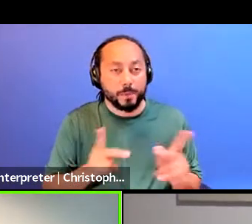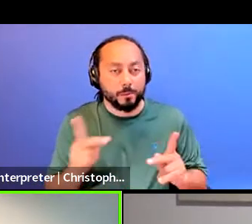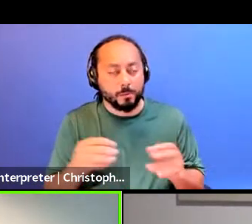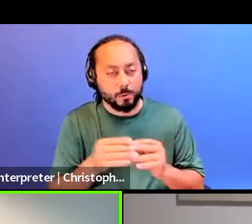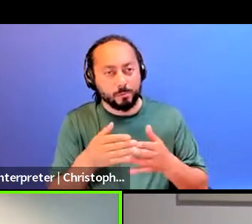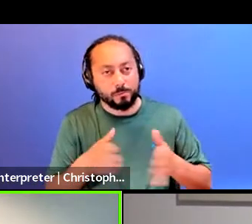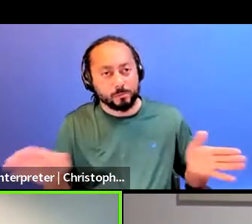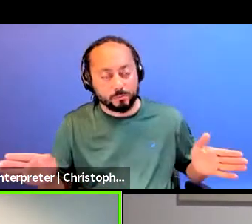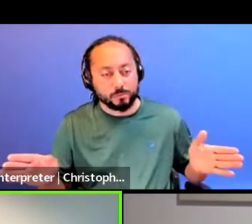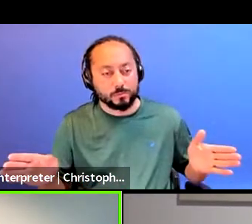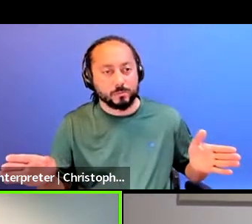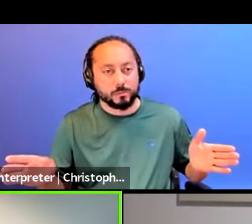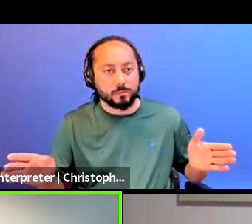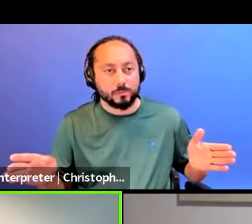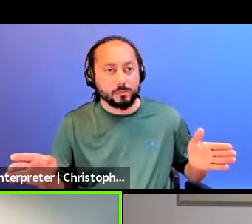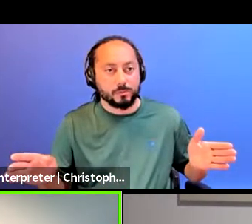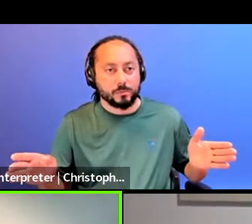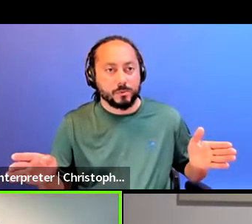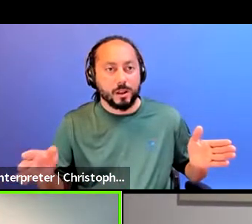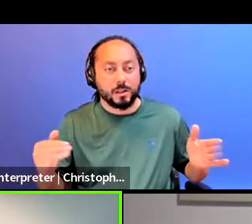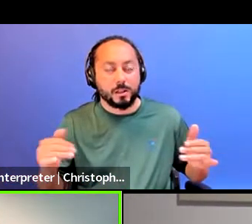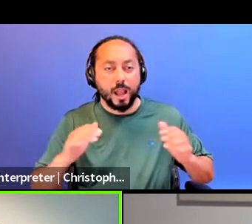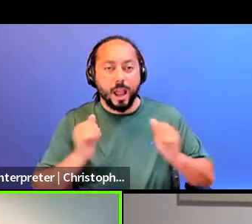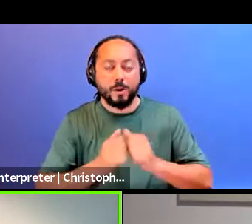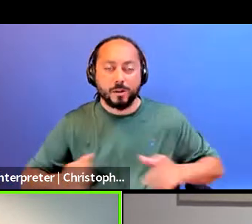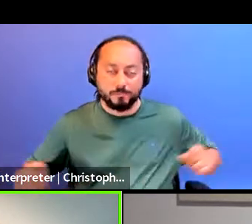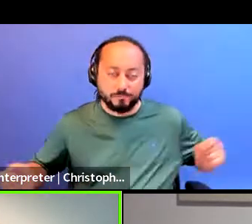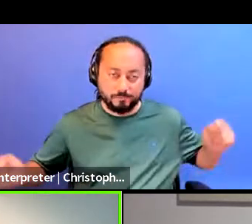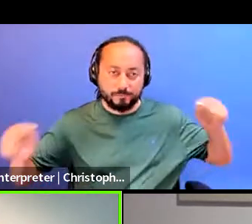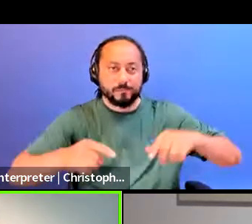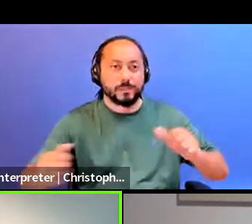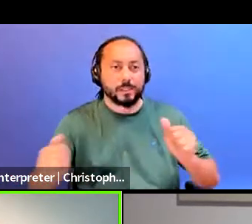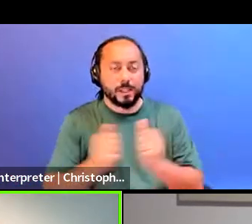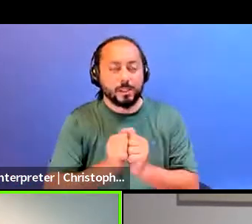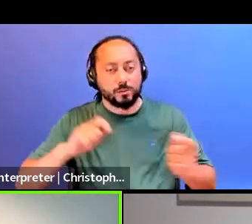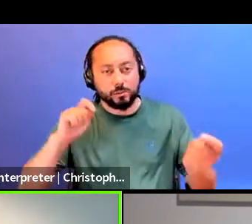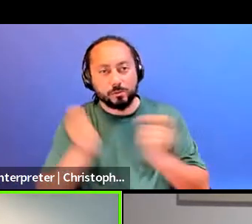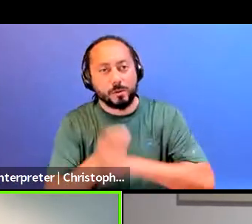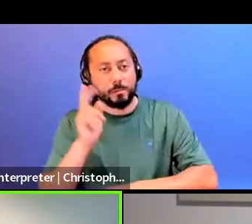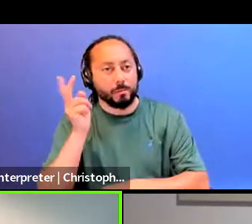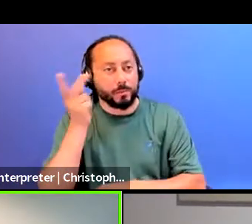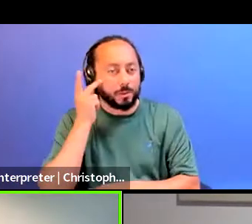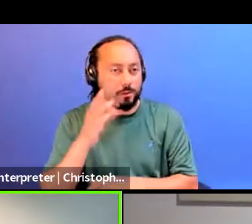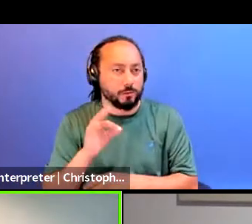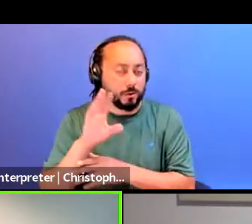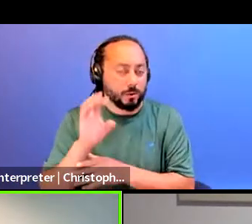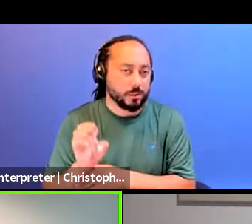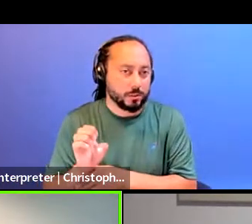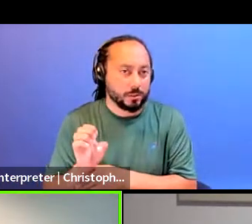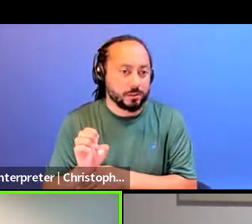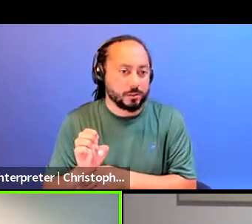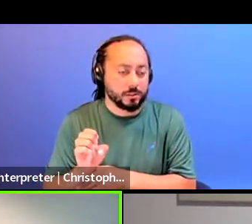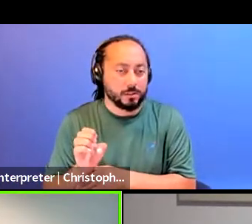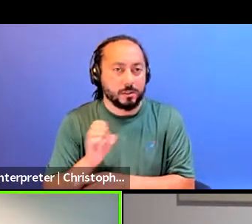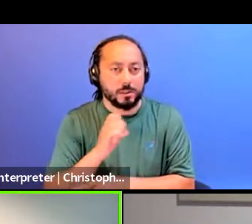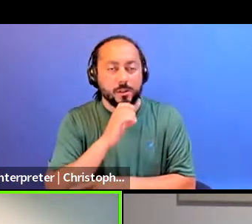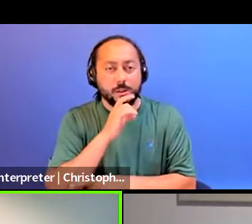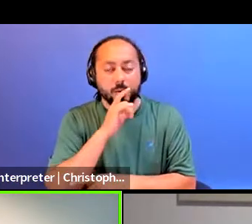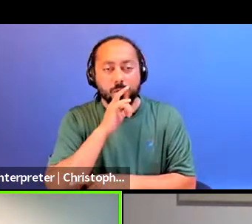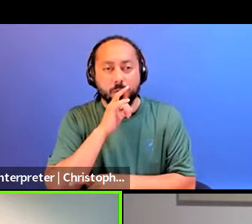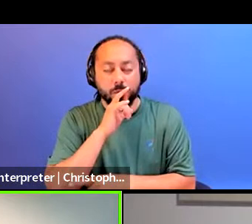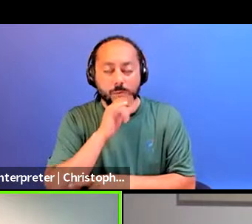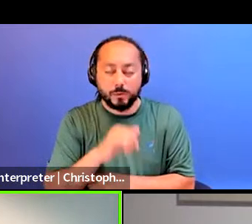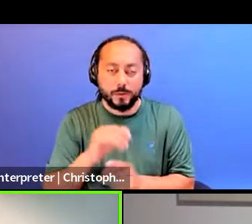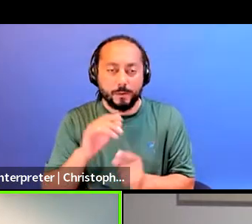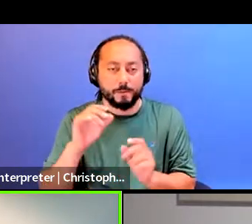organization come together to create a transformational political force, right. As we're coming against what we're up against that's capable of holding the stakes